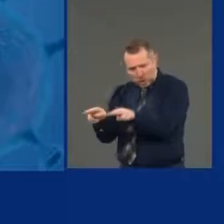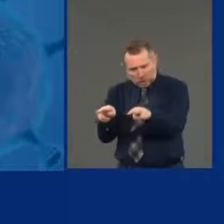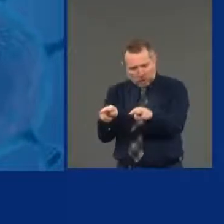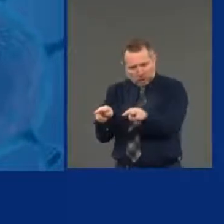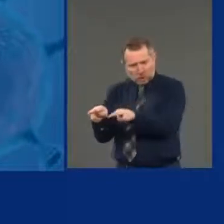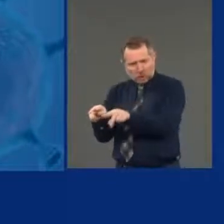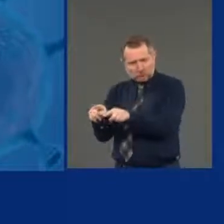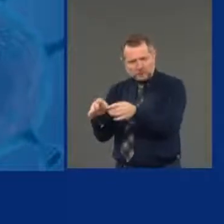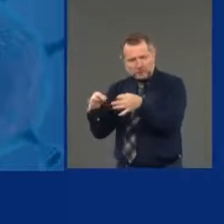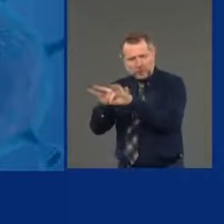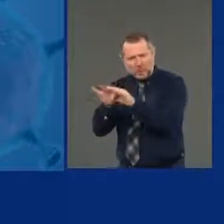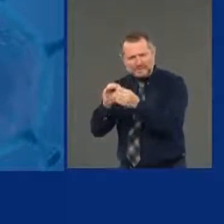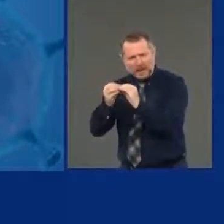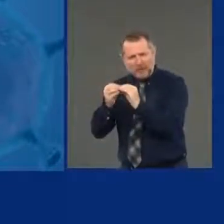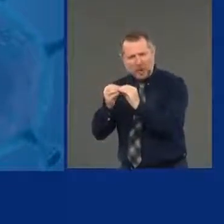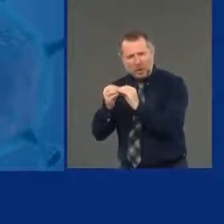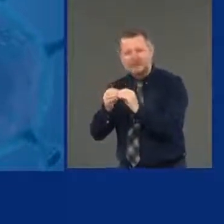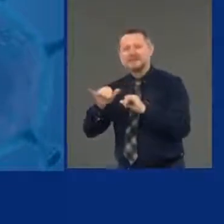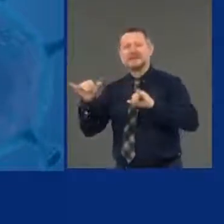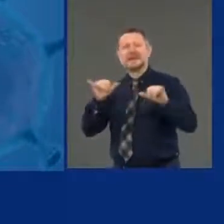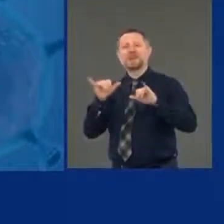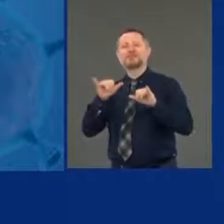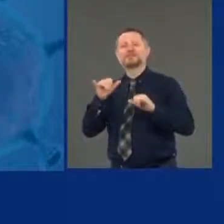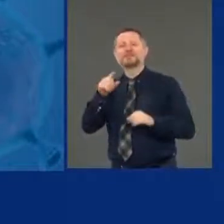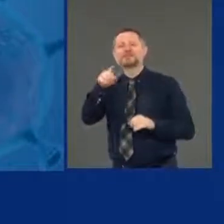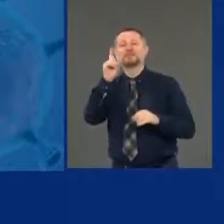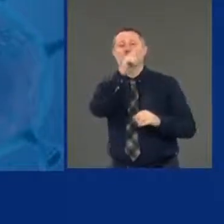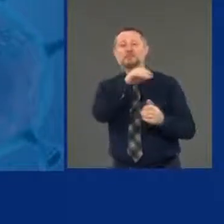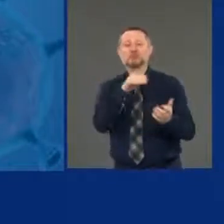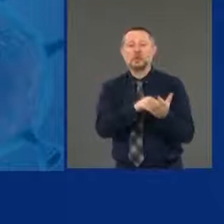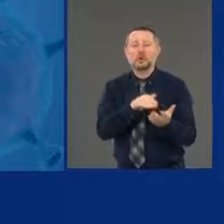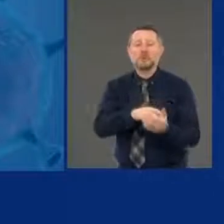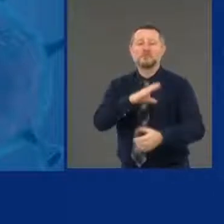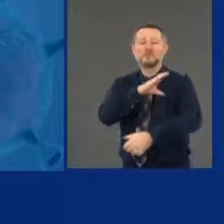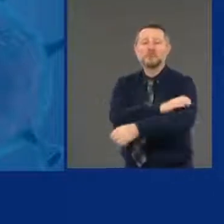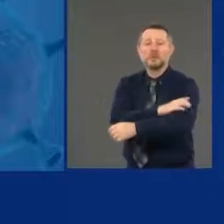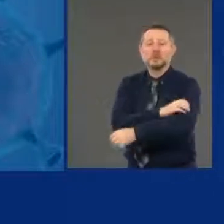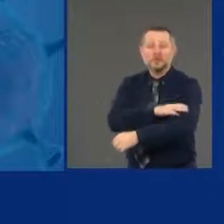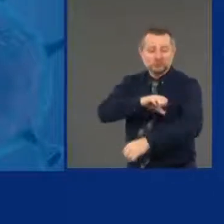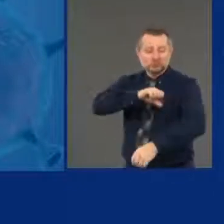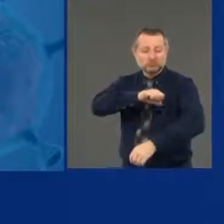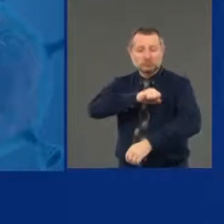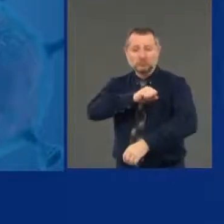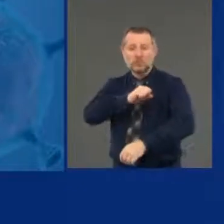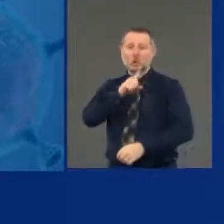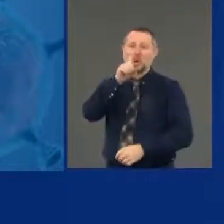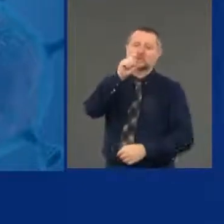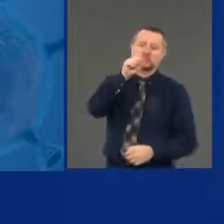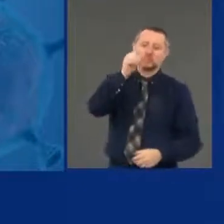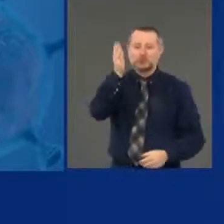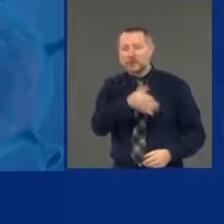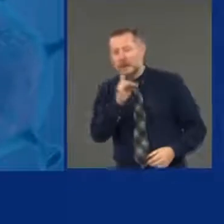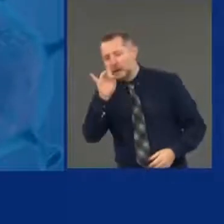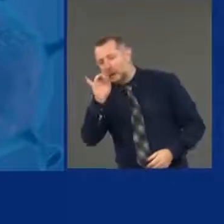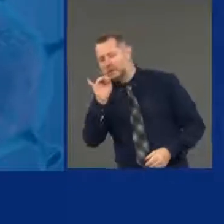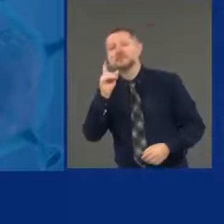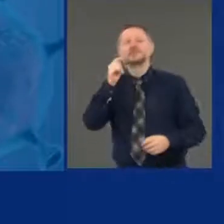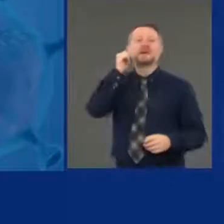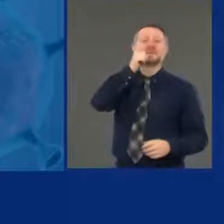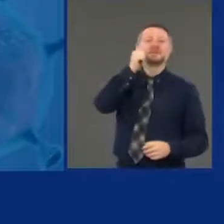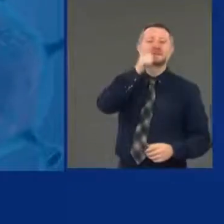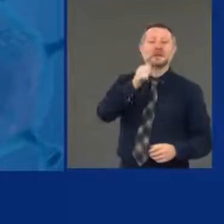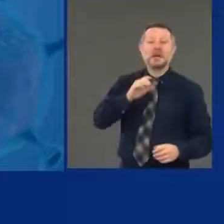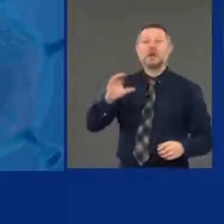That's like getting your blood pressure reading every day, your cholesterol count every day. You know